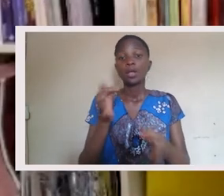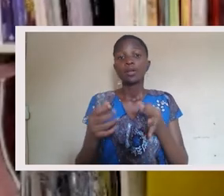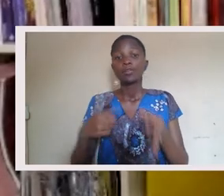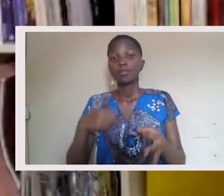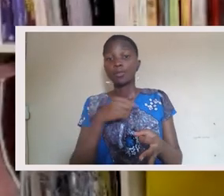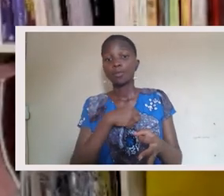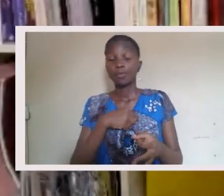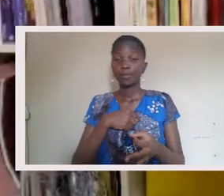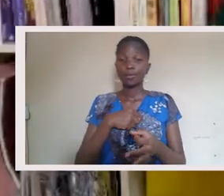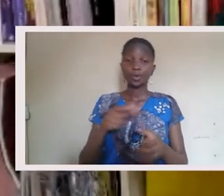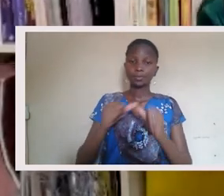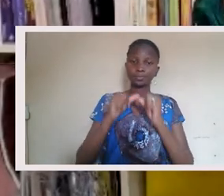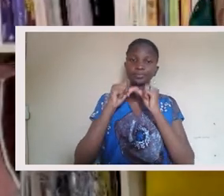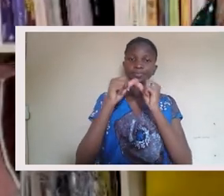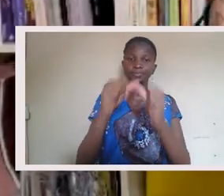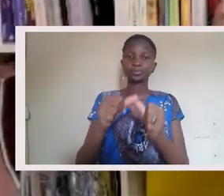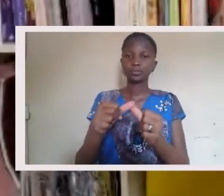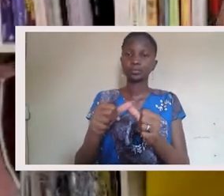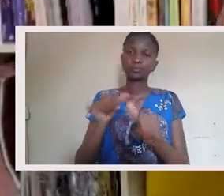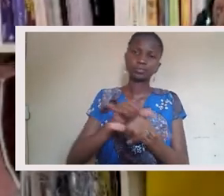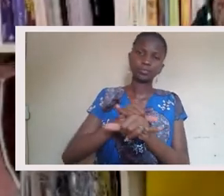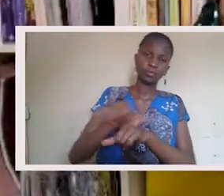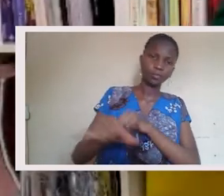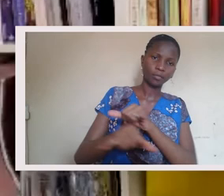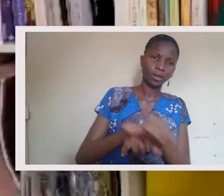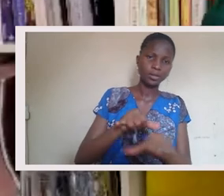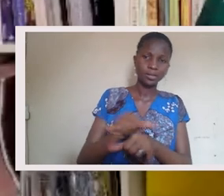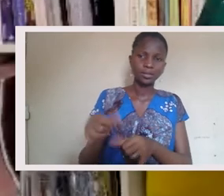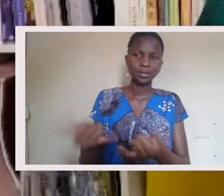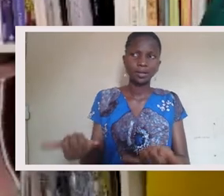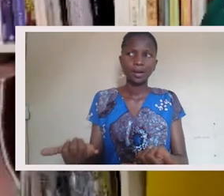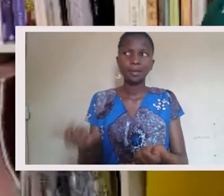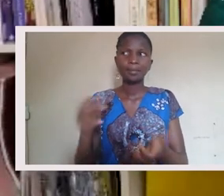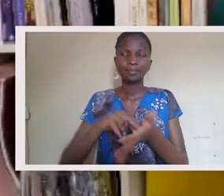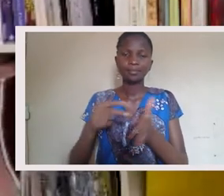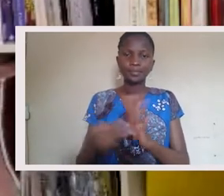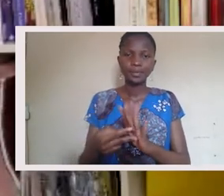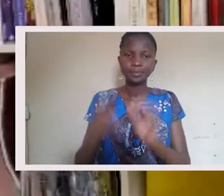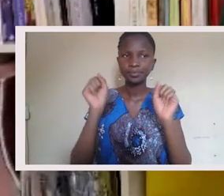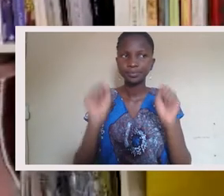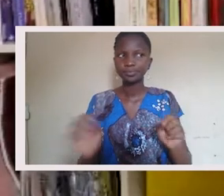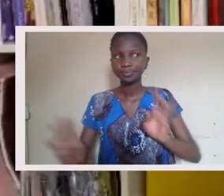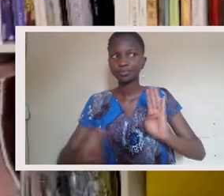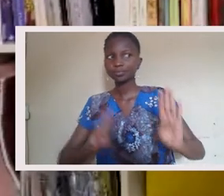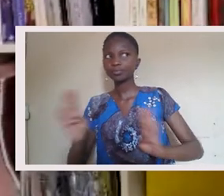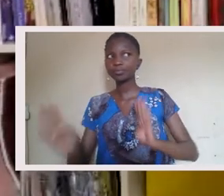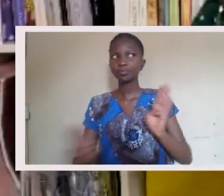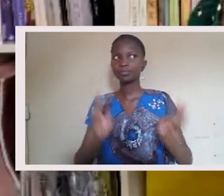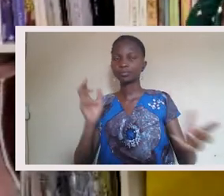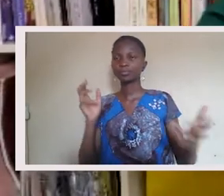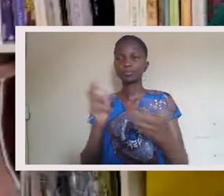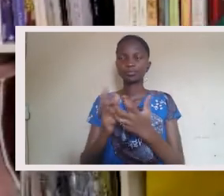we're, if, if we're conditioned toward a superficial existence, then that question becomes really hard because most are not engaging